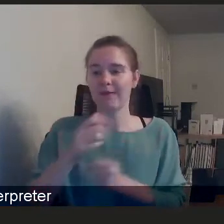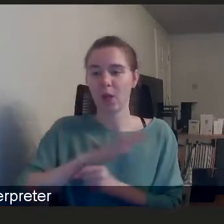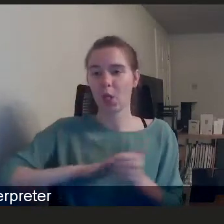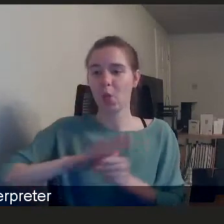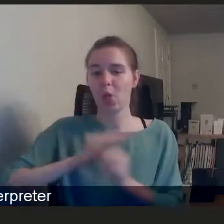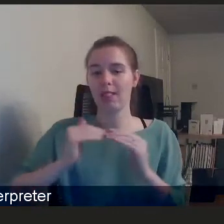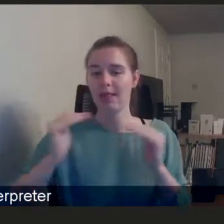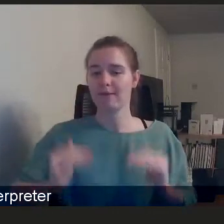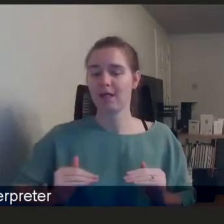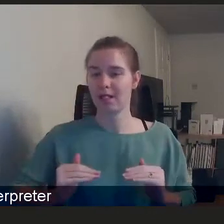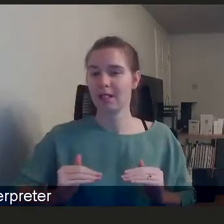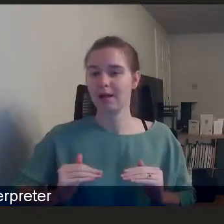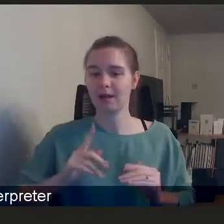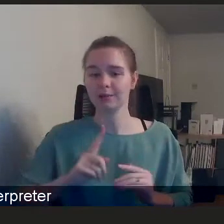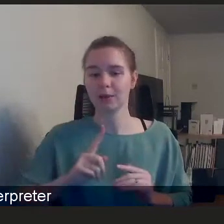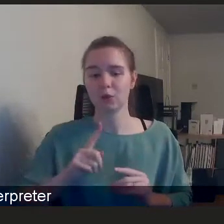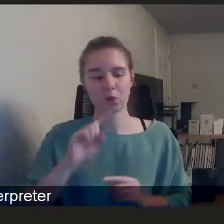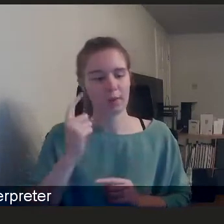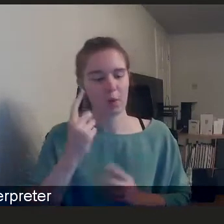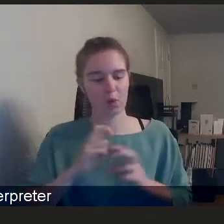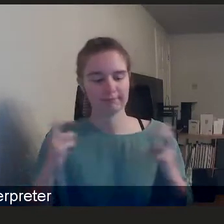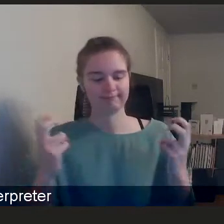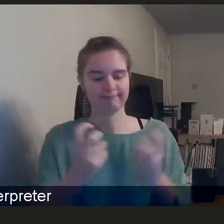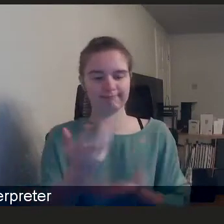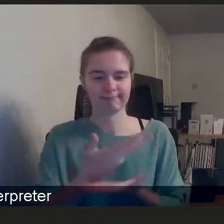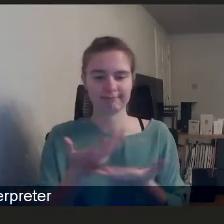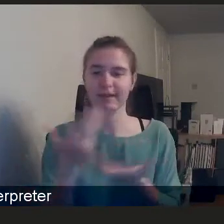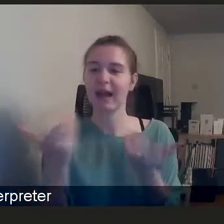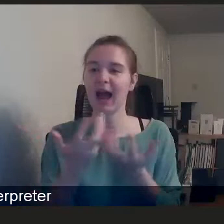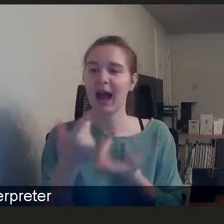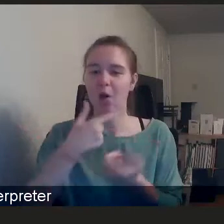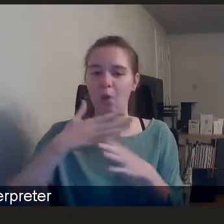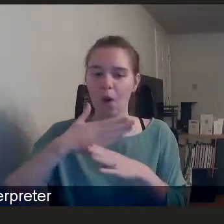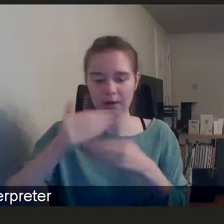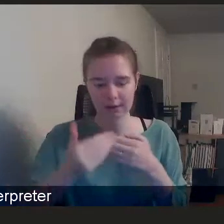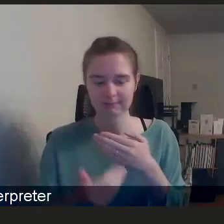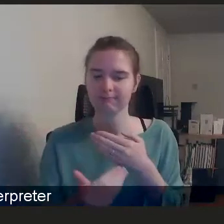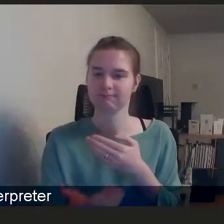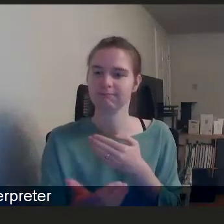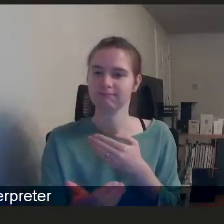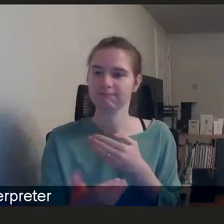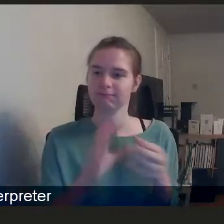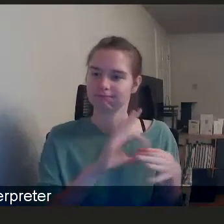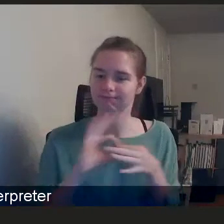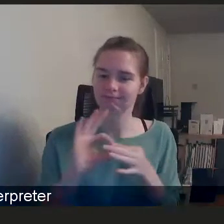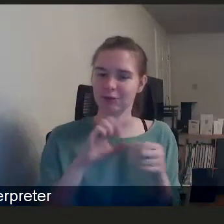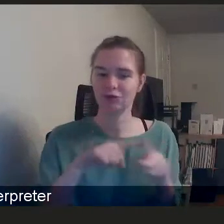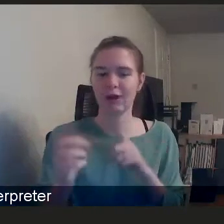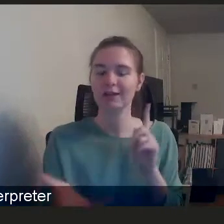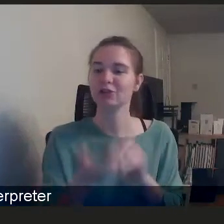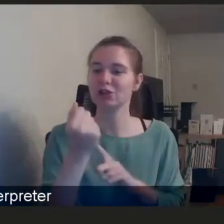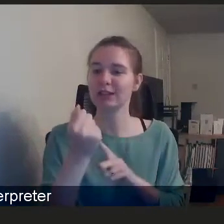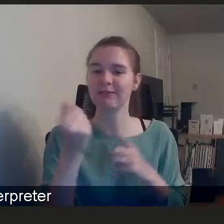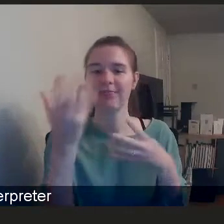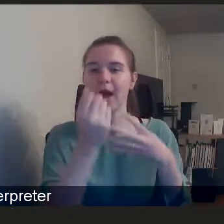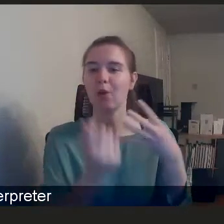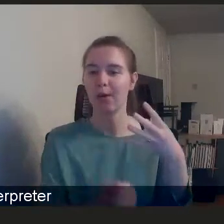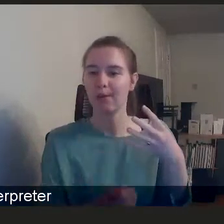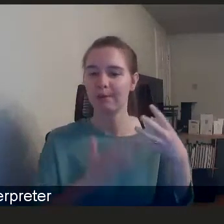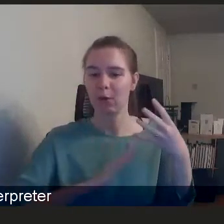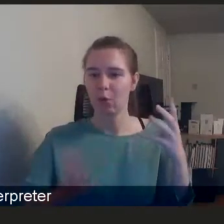goes back to who's around the table and how are we working together to achieve the outcomes that we want to achieve?